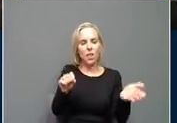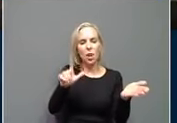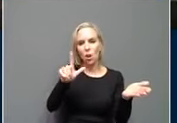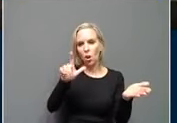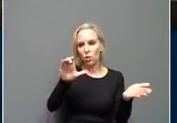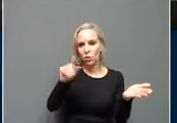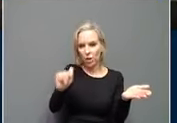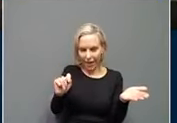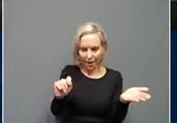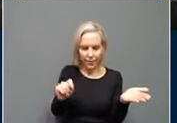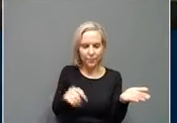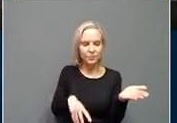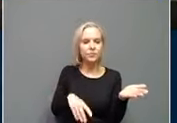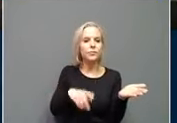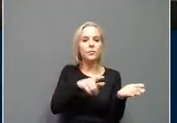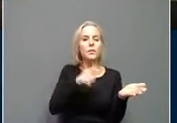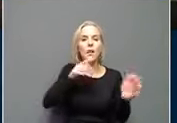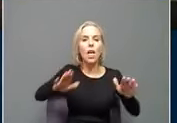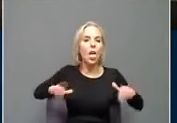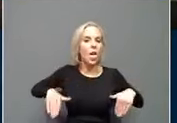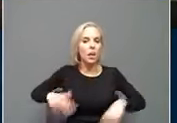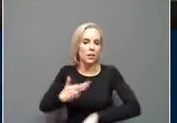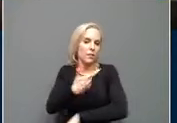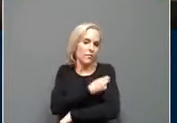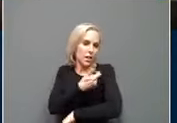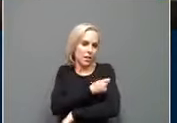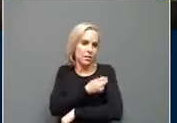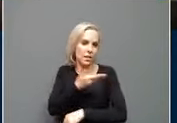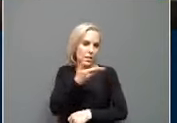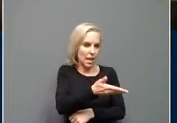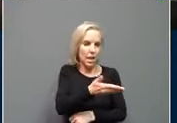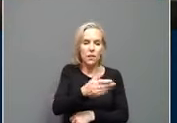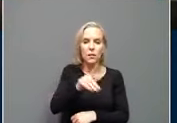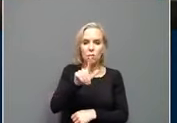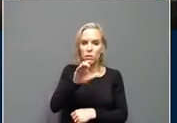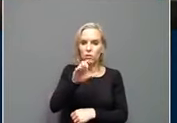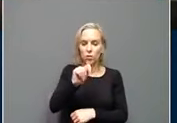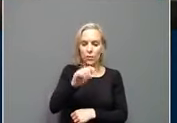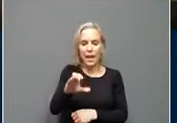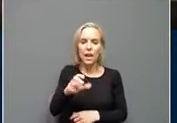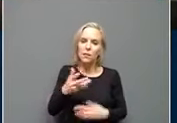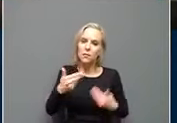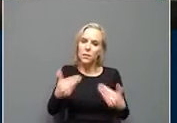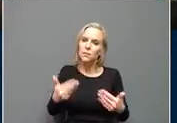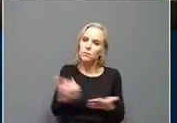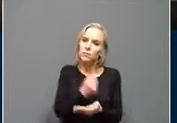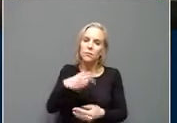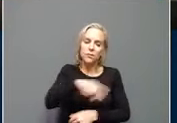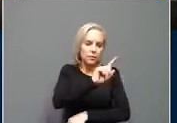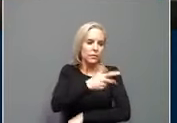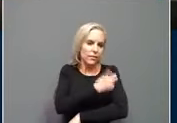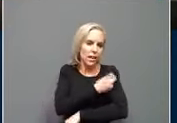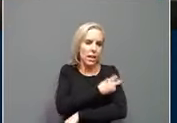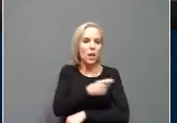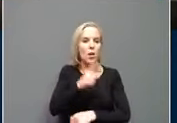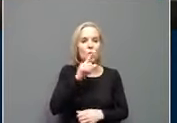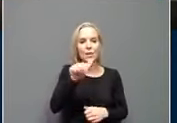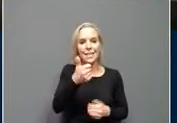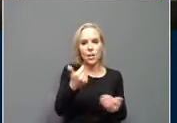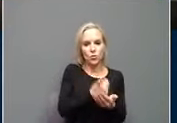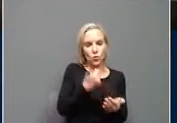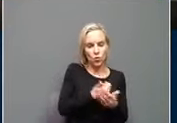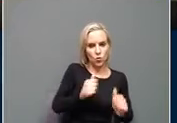to get everybody who hasn't been vaccinated in long-term care vaccinated. Ten new residents testing positive, four new staff,